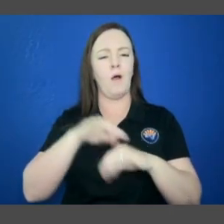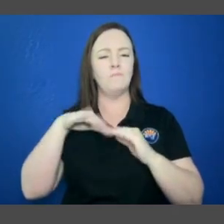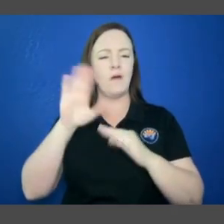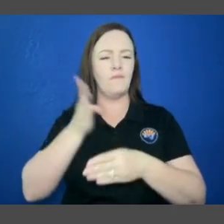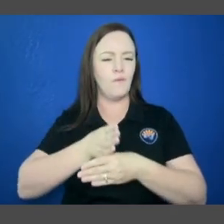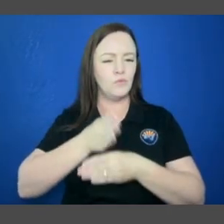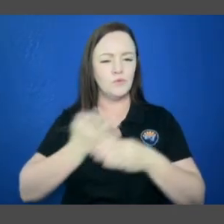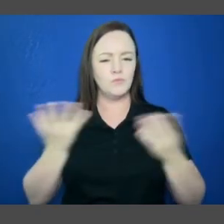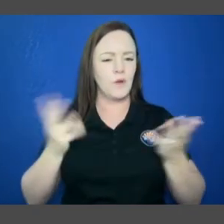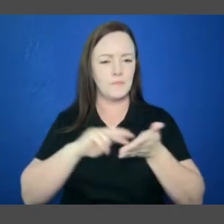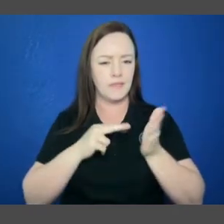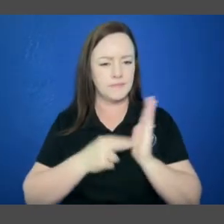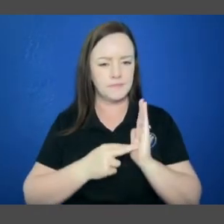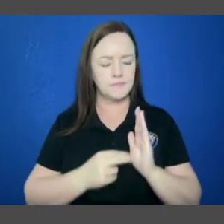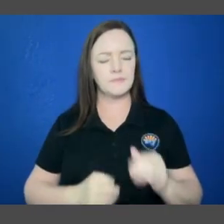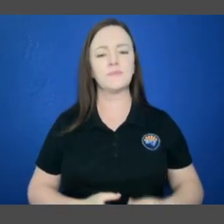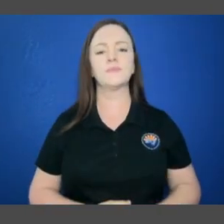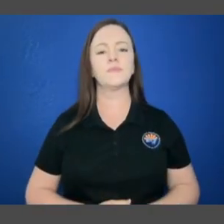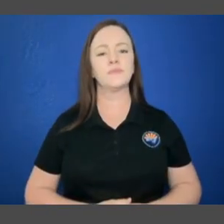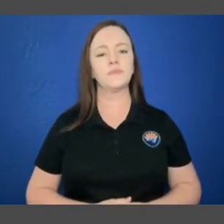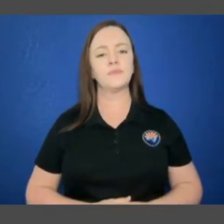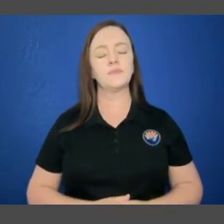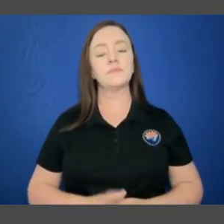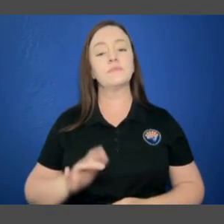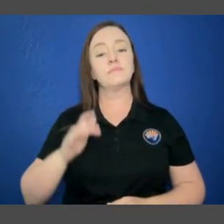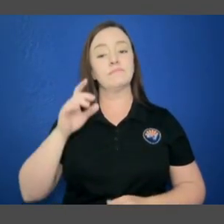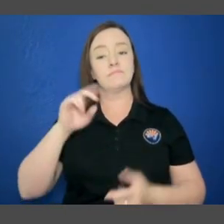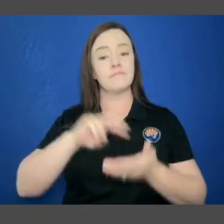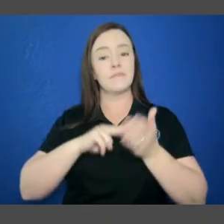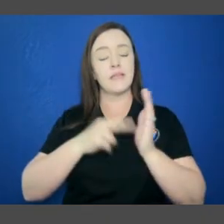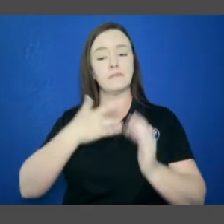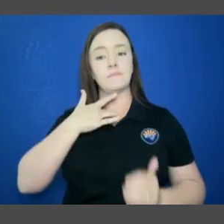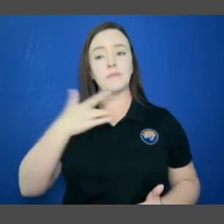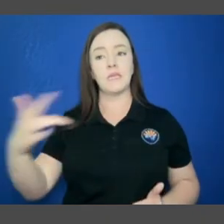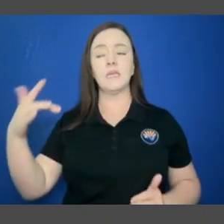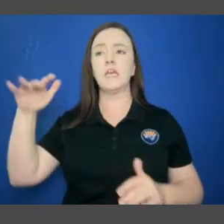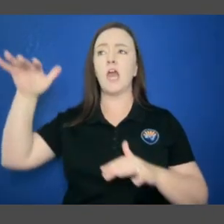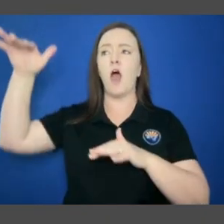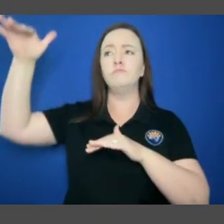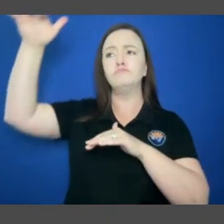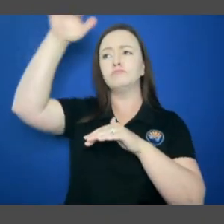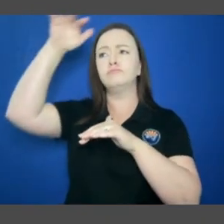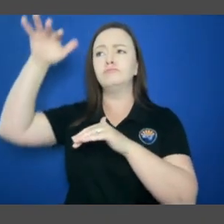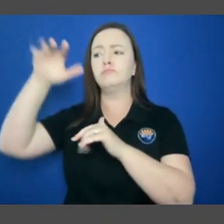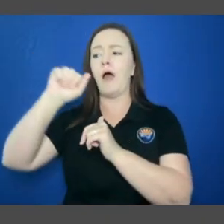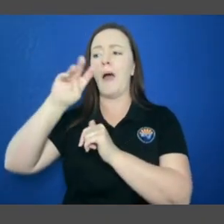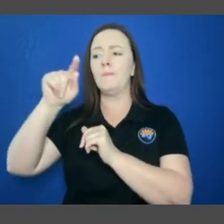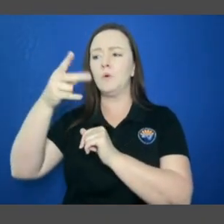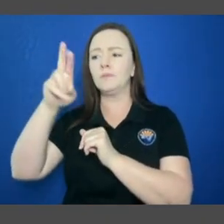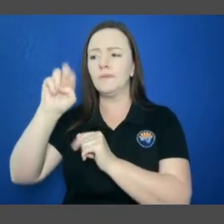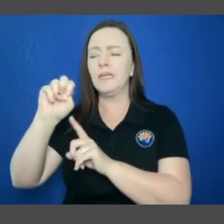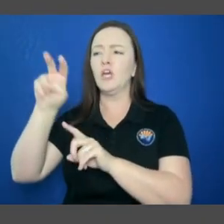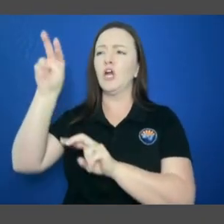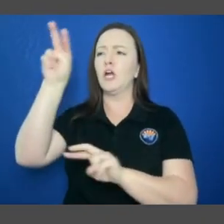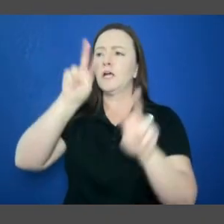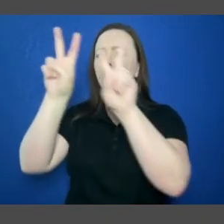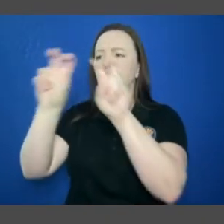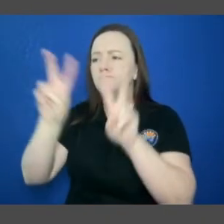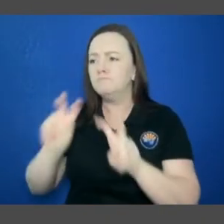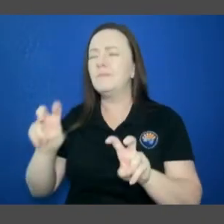above normal, this is where we see atmospheric signals showing a tendency for above normal precipitation.